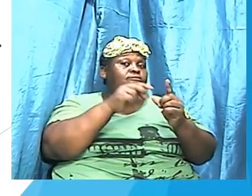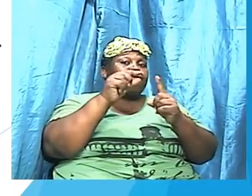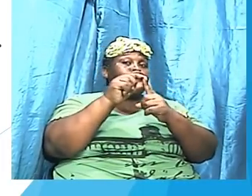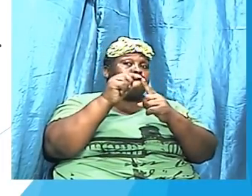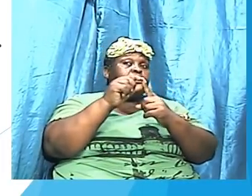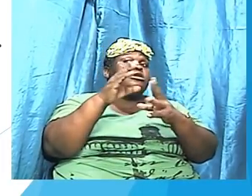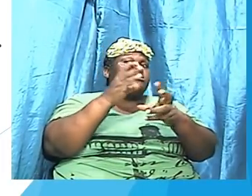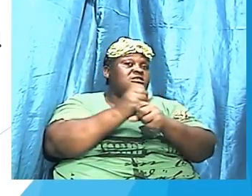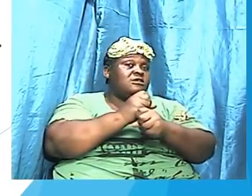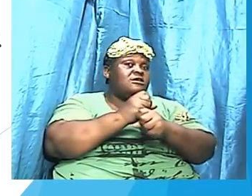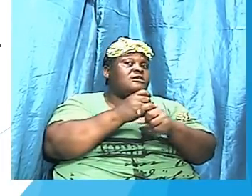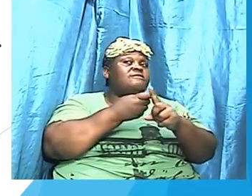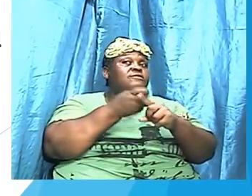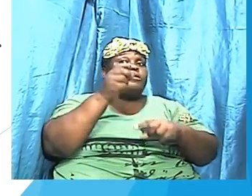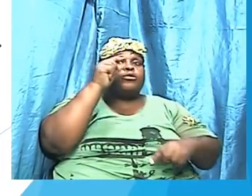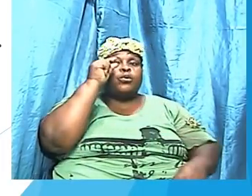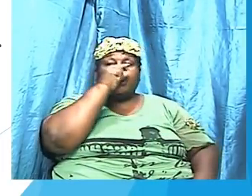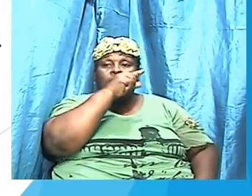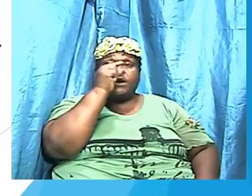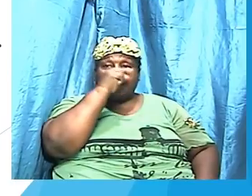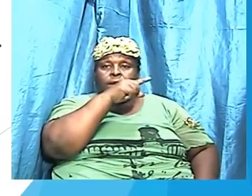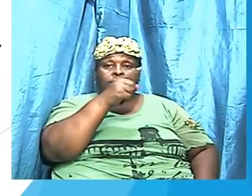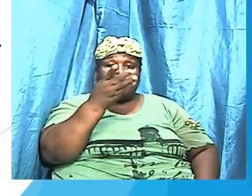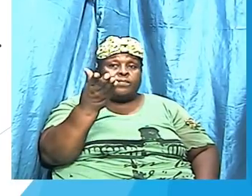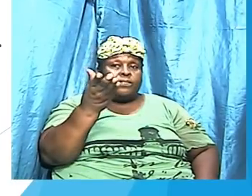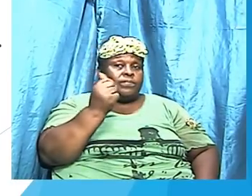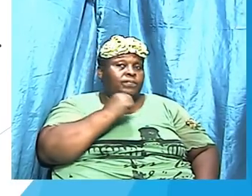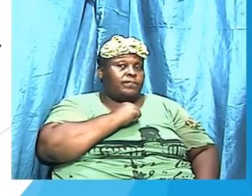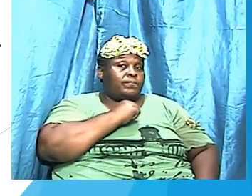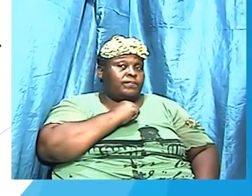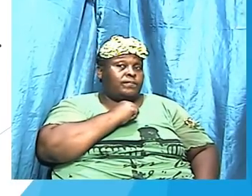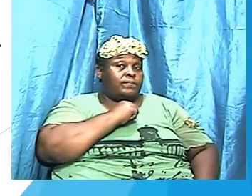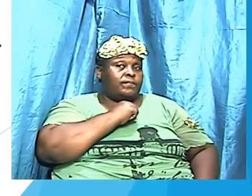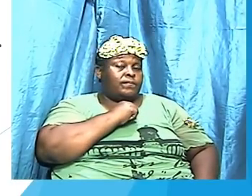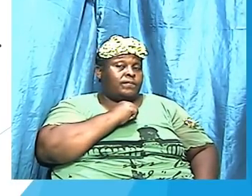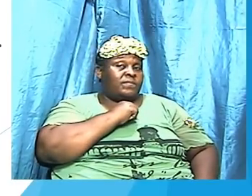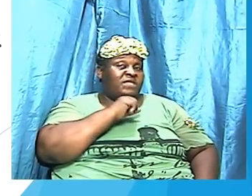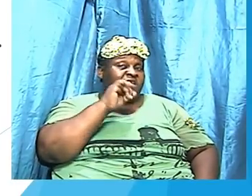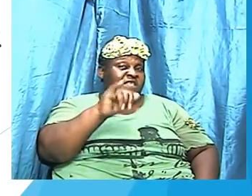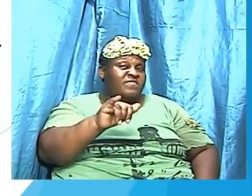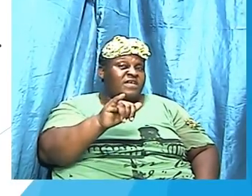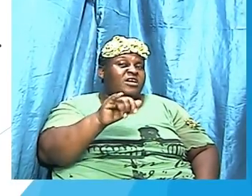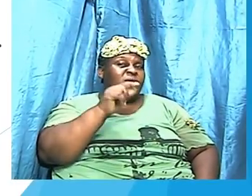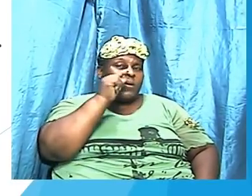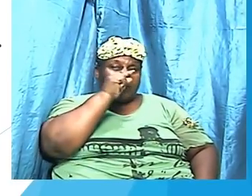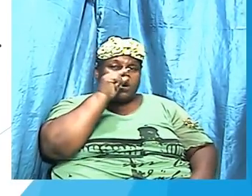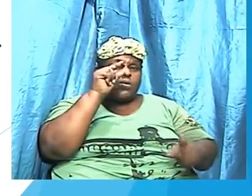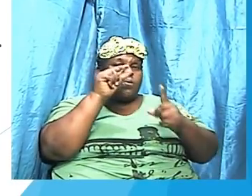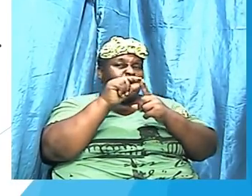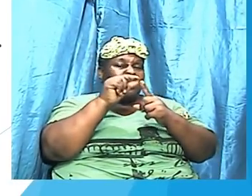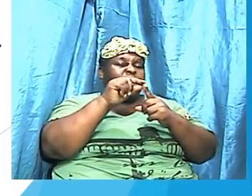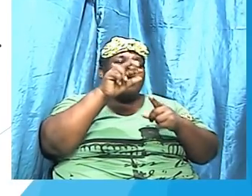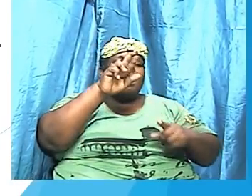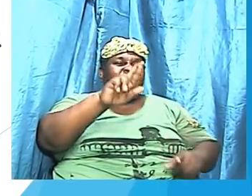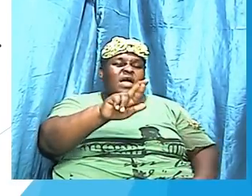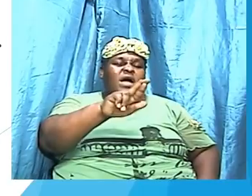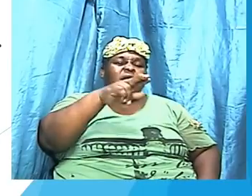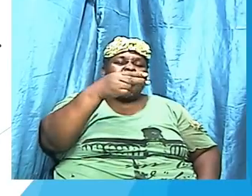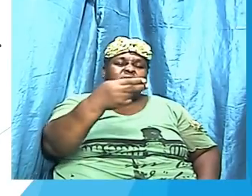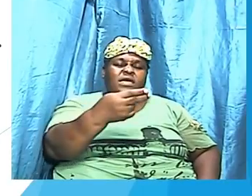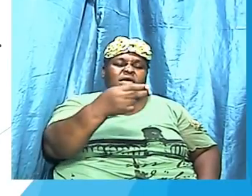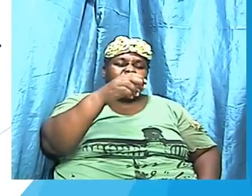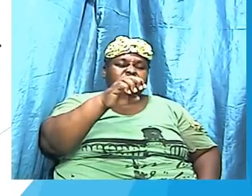from the Greek, that Greek word R-H